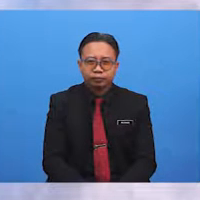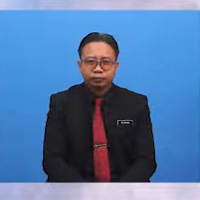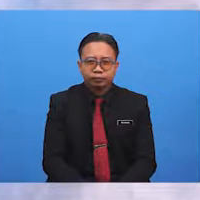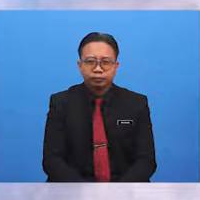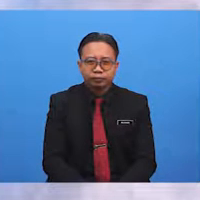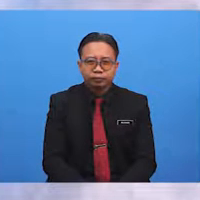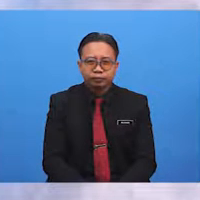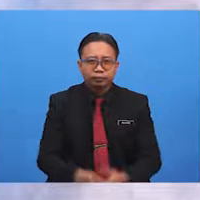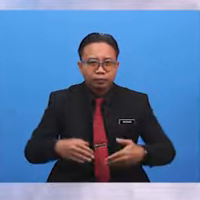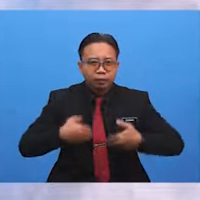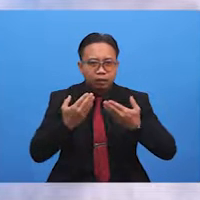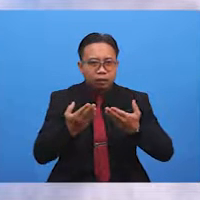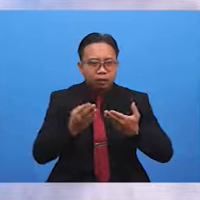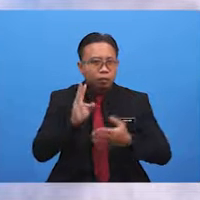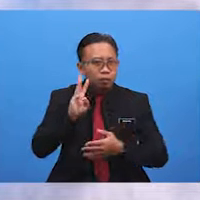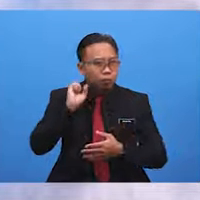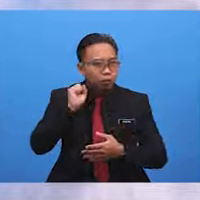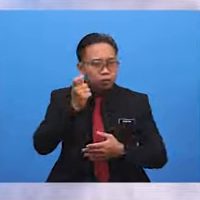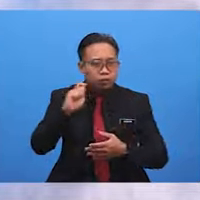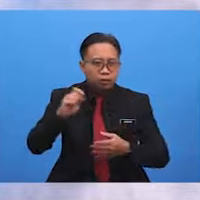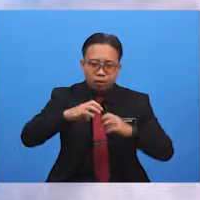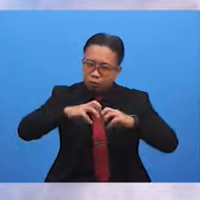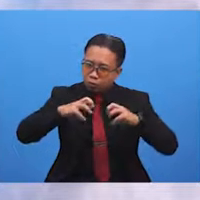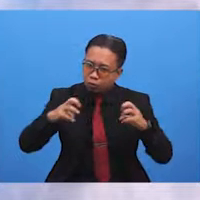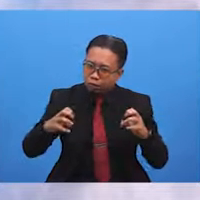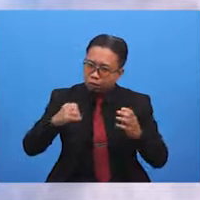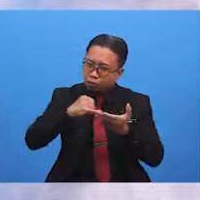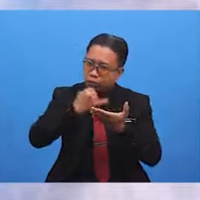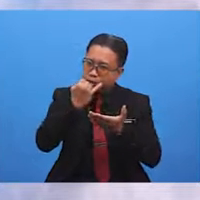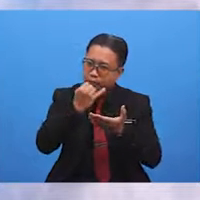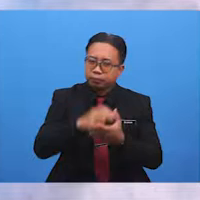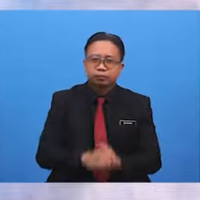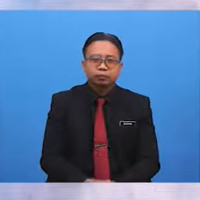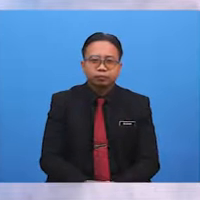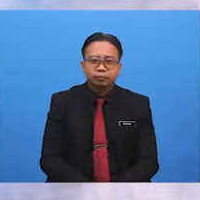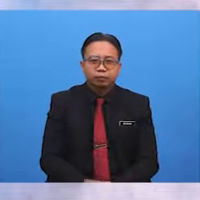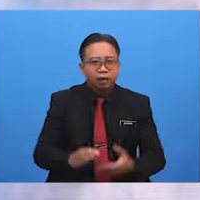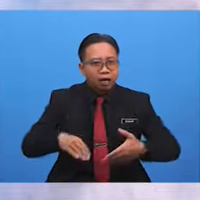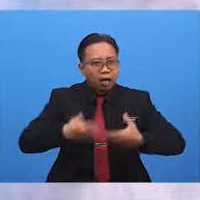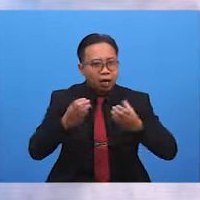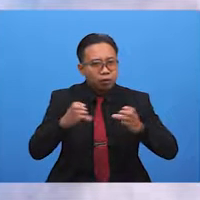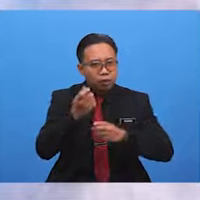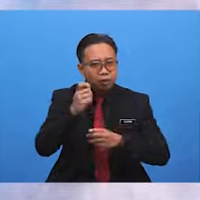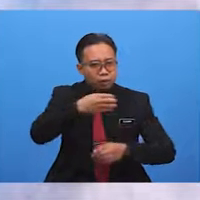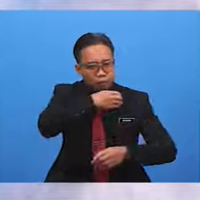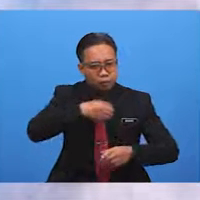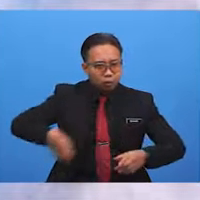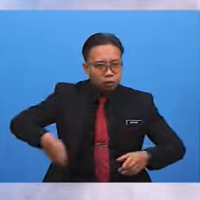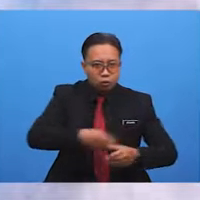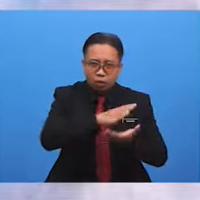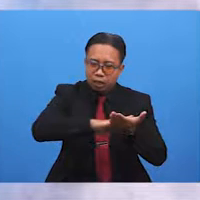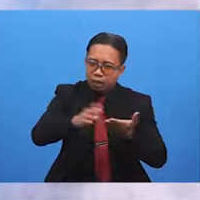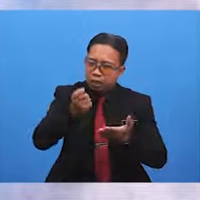How was the durian jam? How did the petrol clean